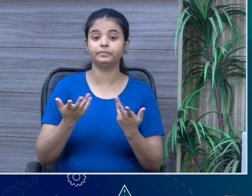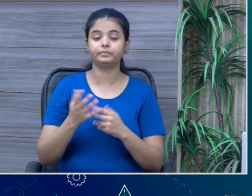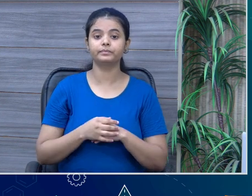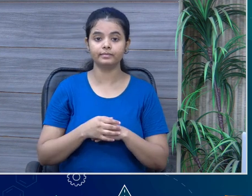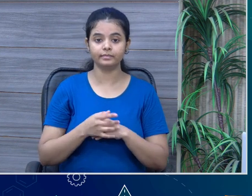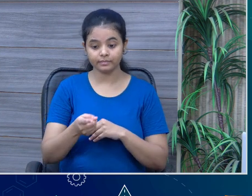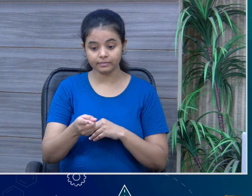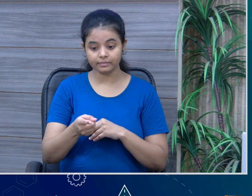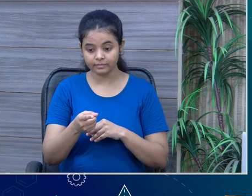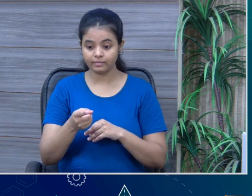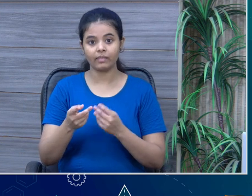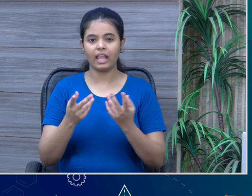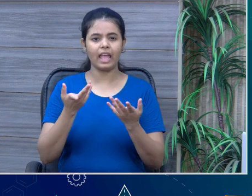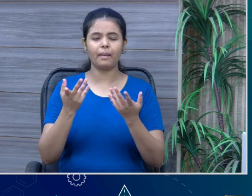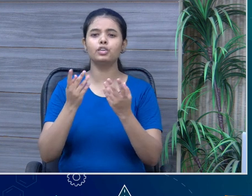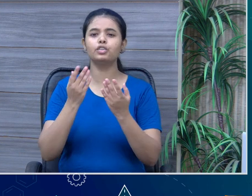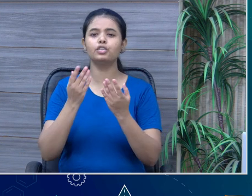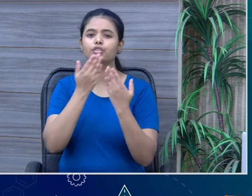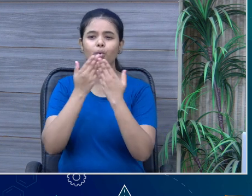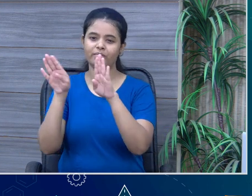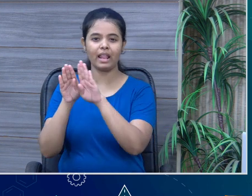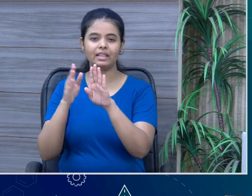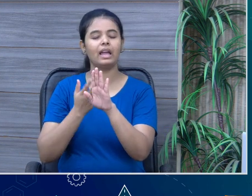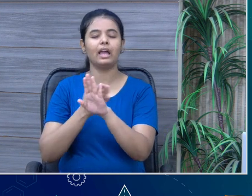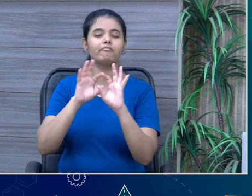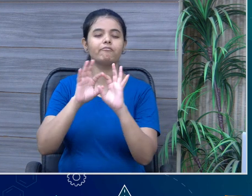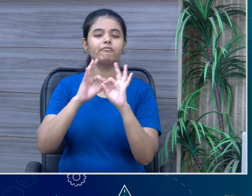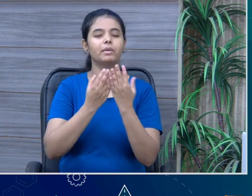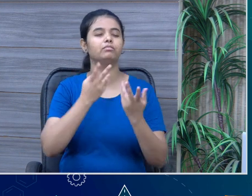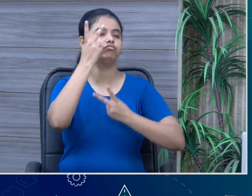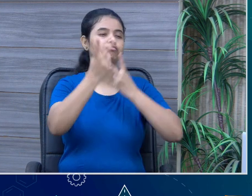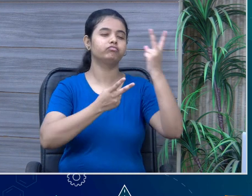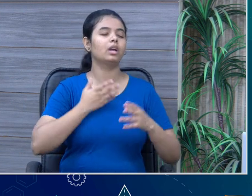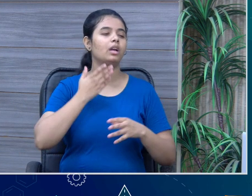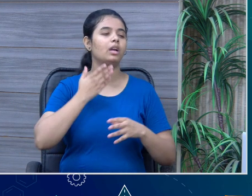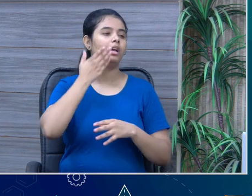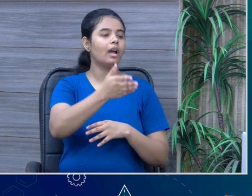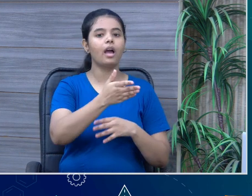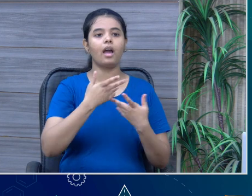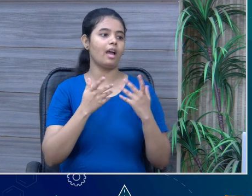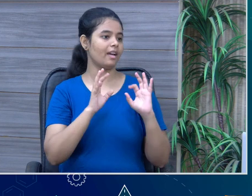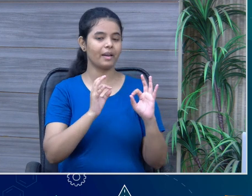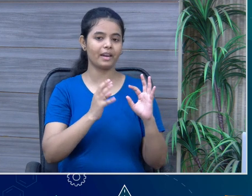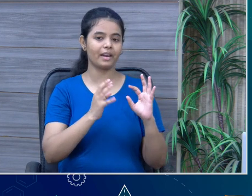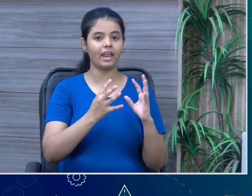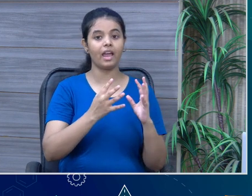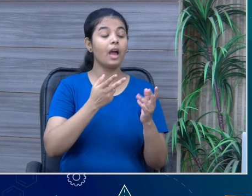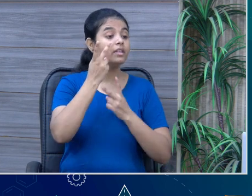vacations, if you have visited. So, this is definitely the best part to show in your scrapbook.